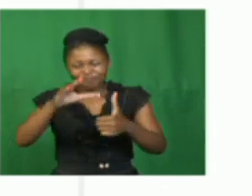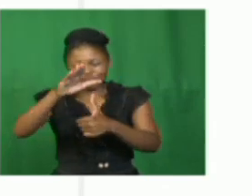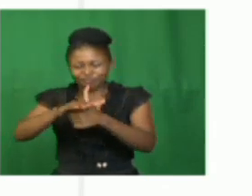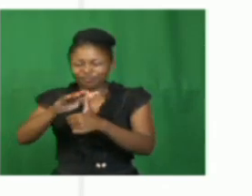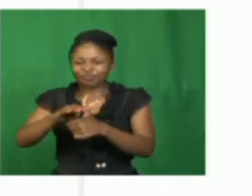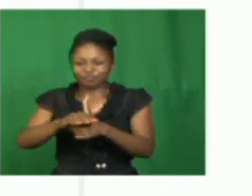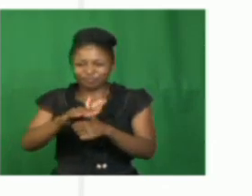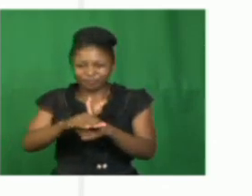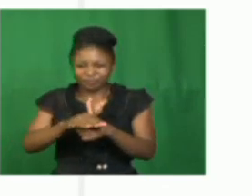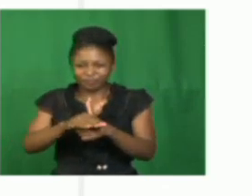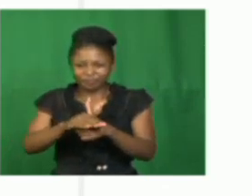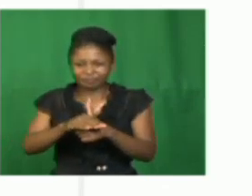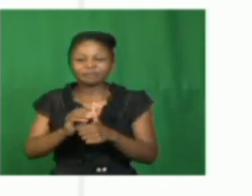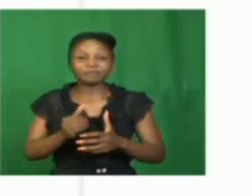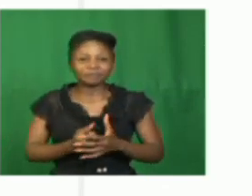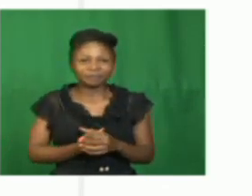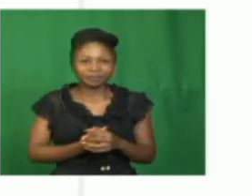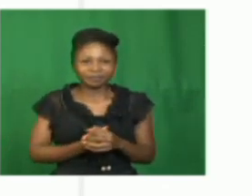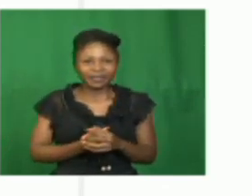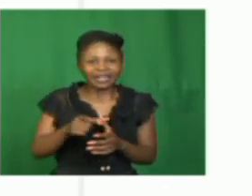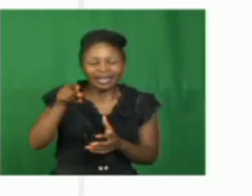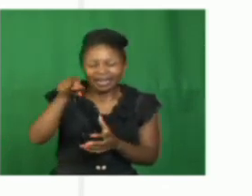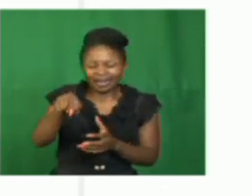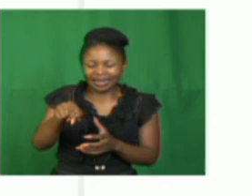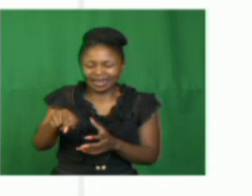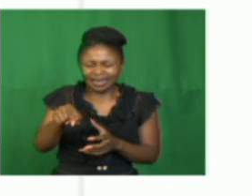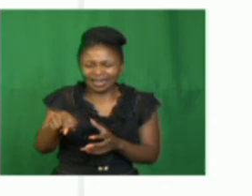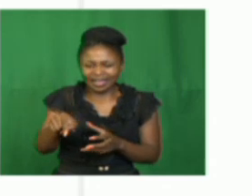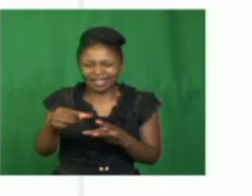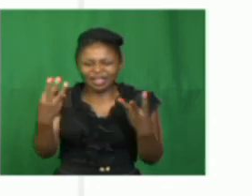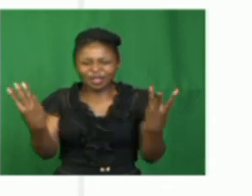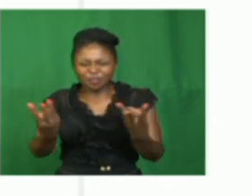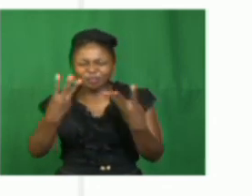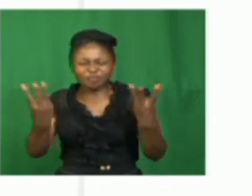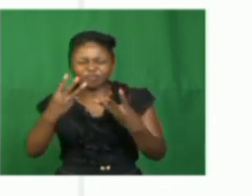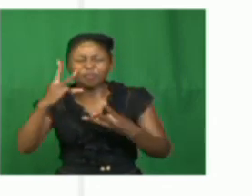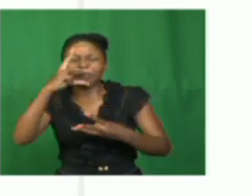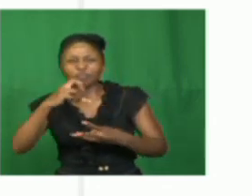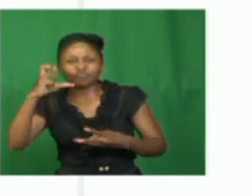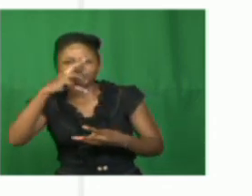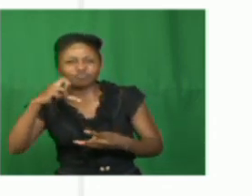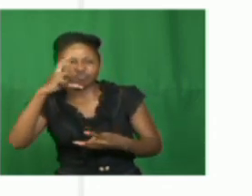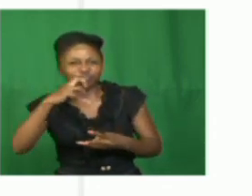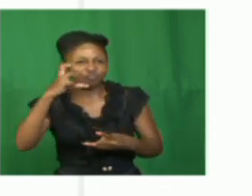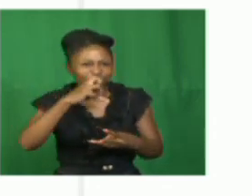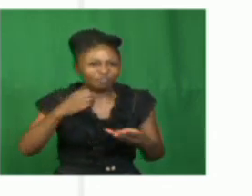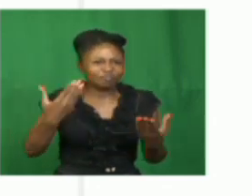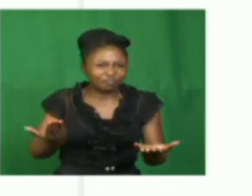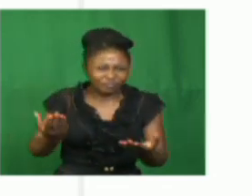The characters speak, and do quite a lot of things. Like,